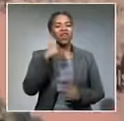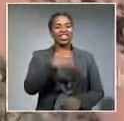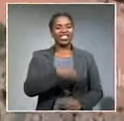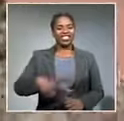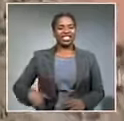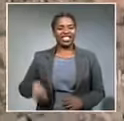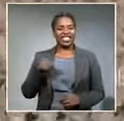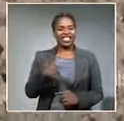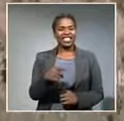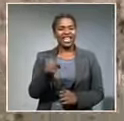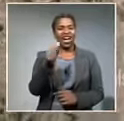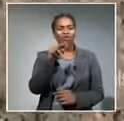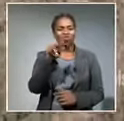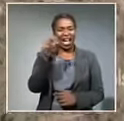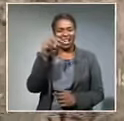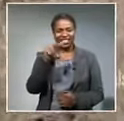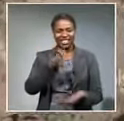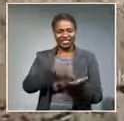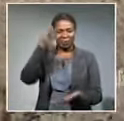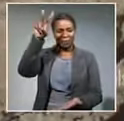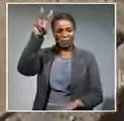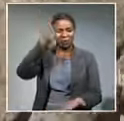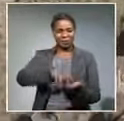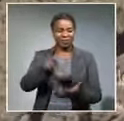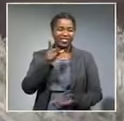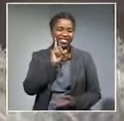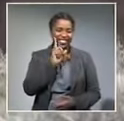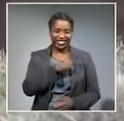Bunky Jumps, over the Grand Canyon. Find out why.